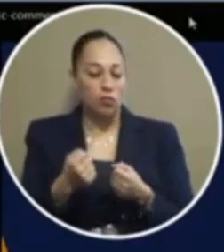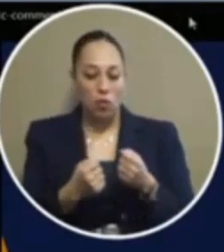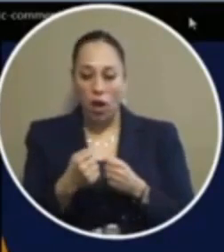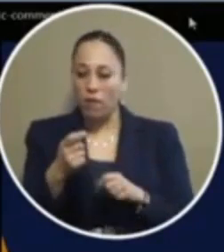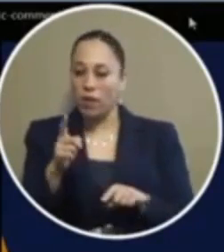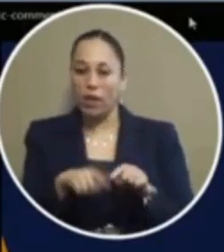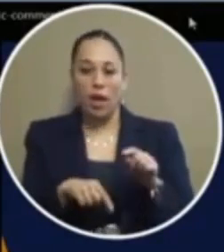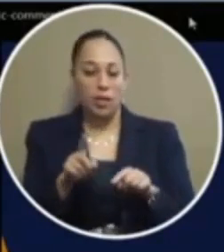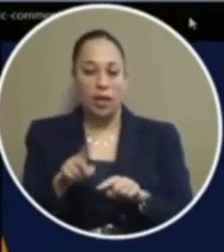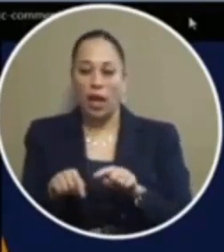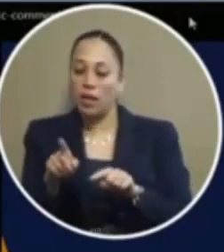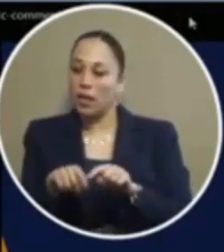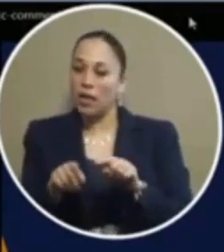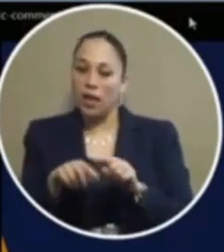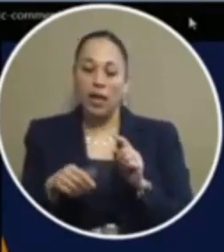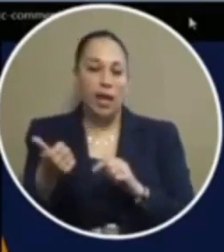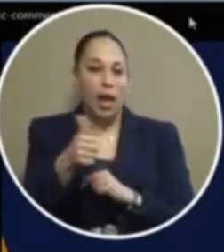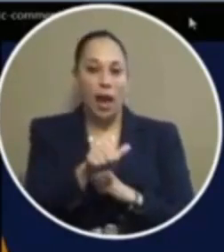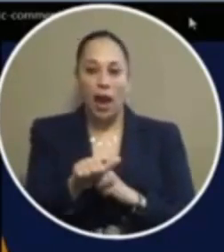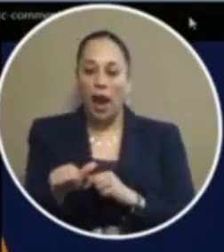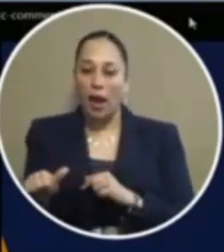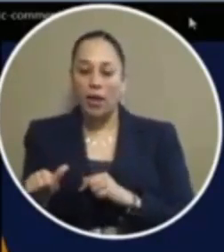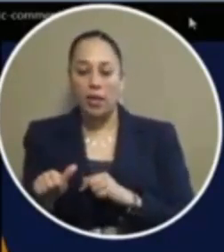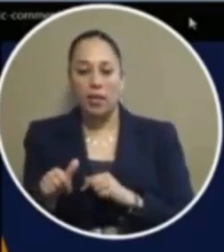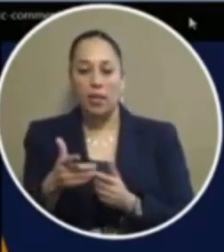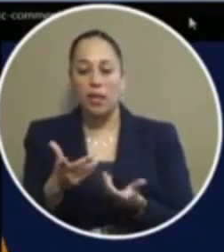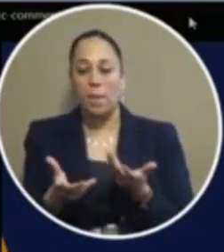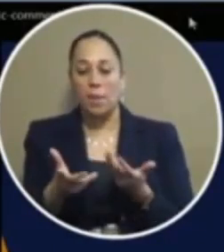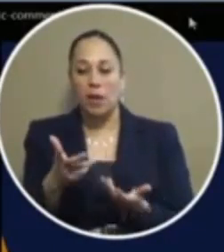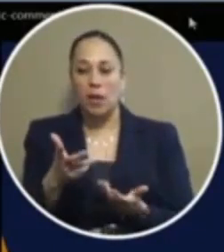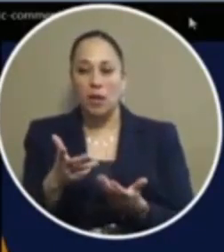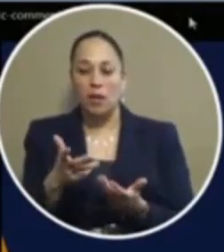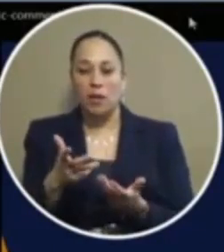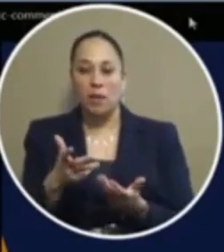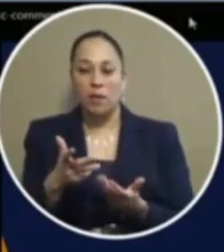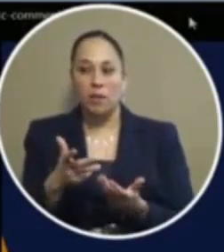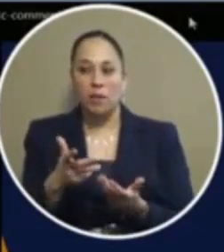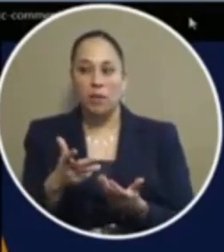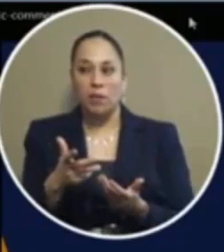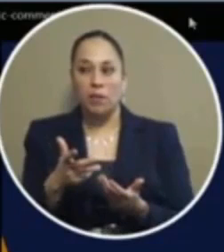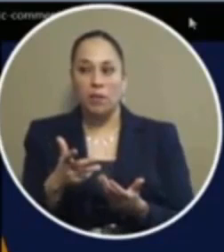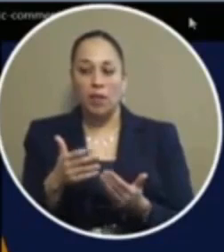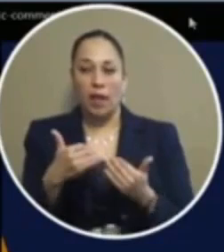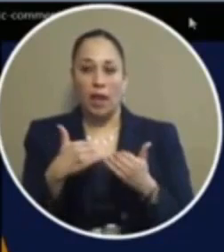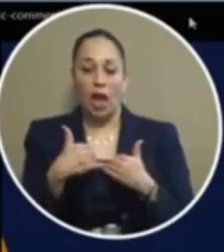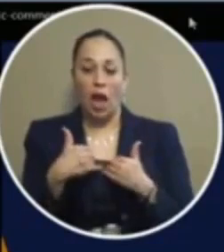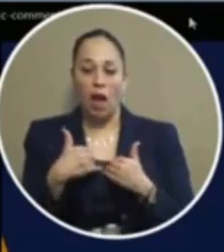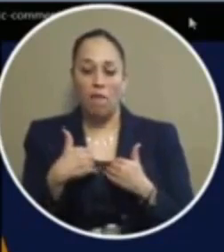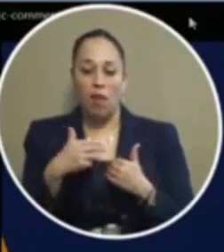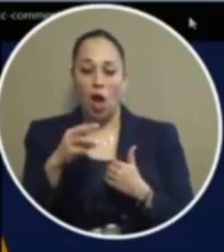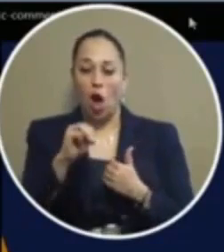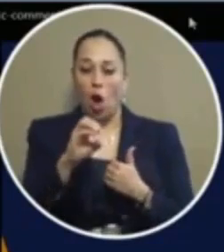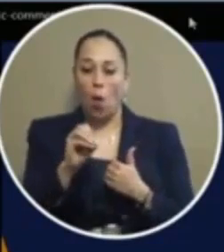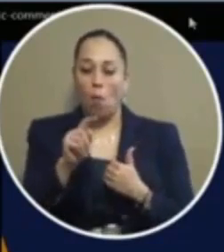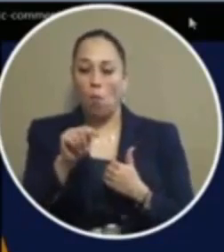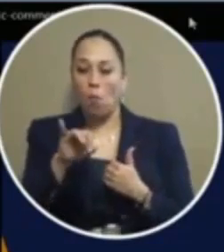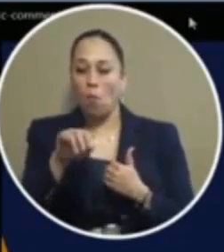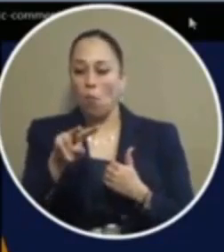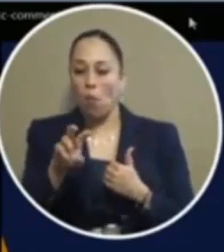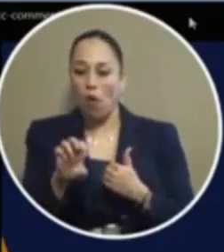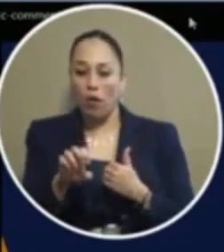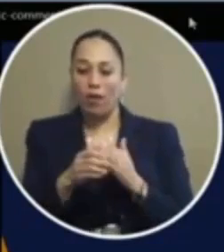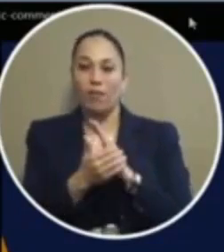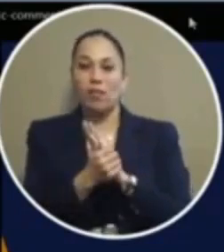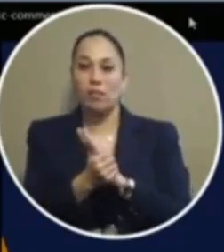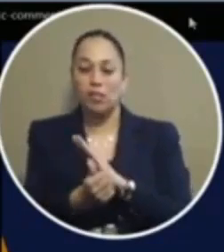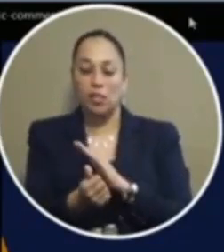do anything that maybe uh that did maybe have motor skills to to operate the basis of